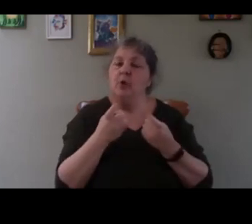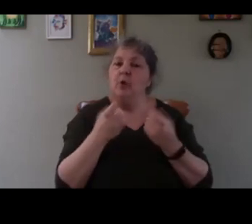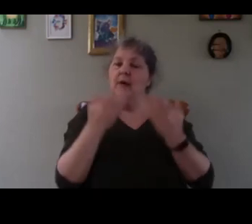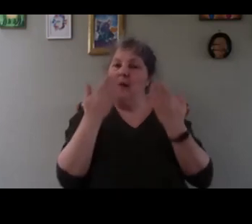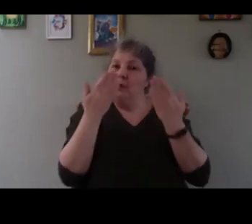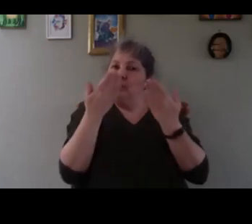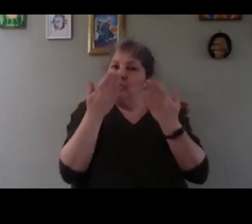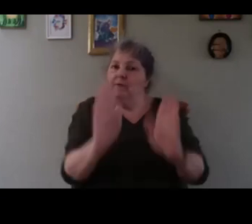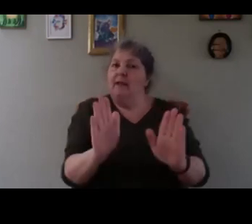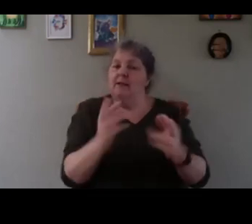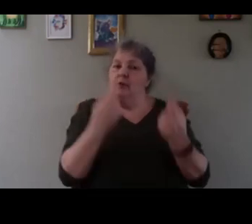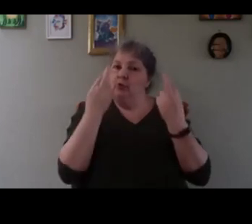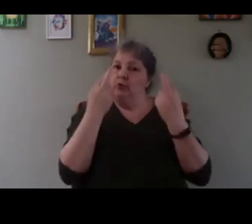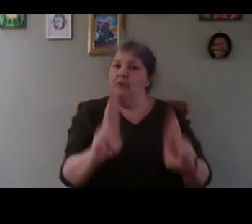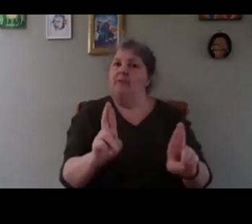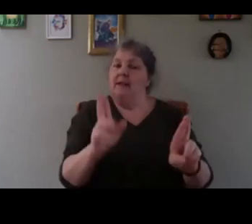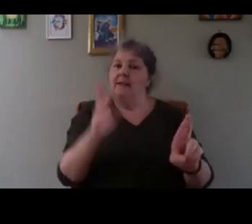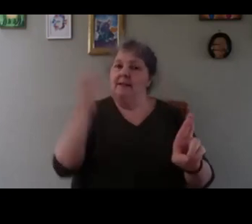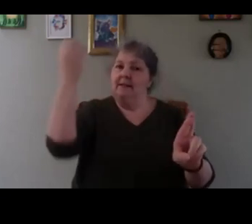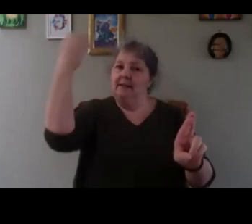light with the bubble aluminum